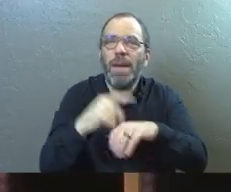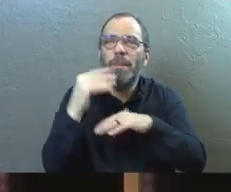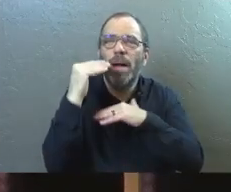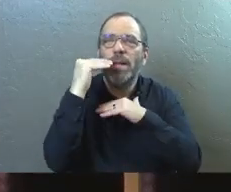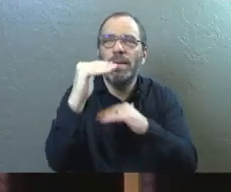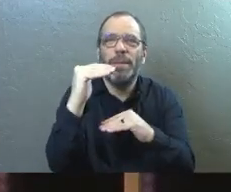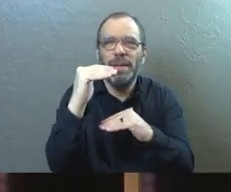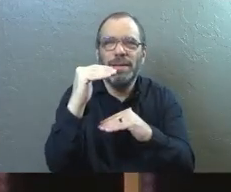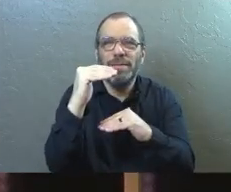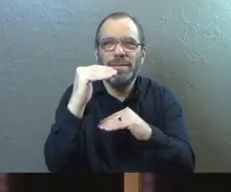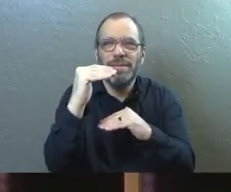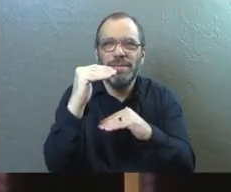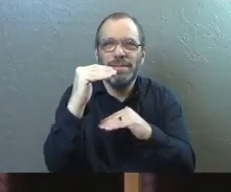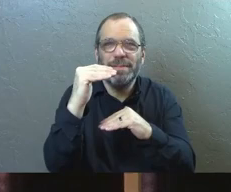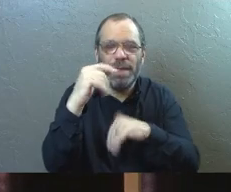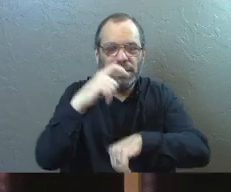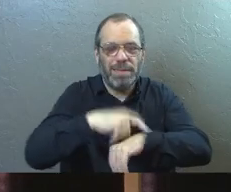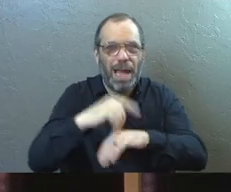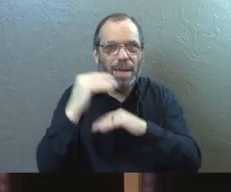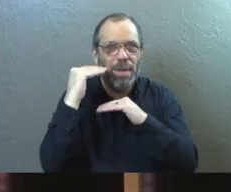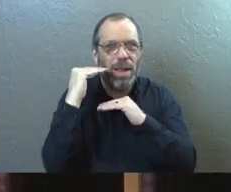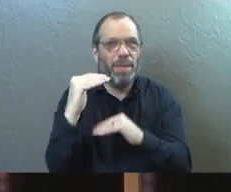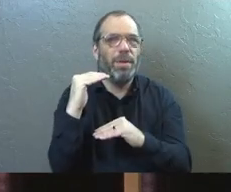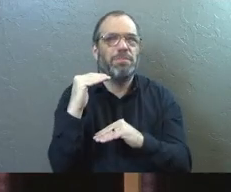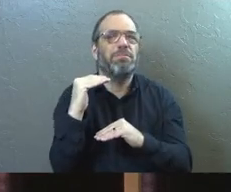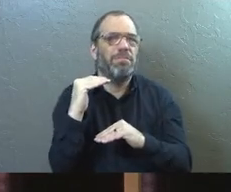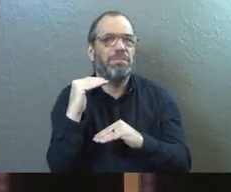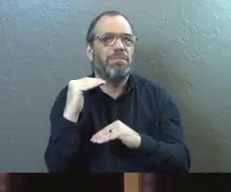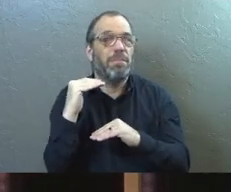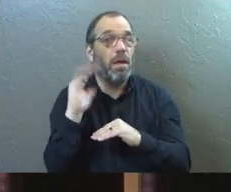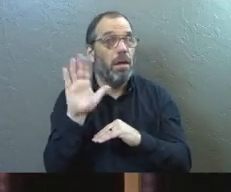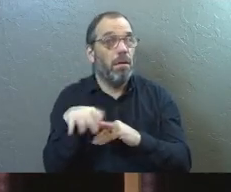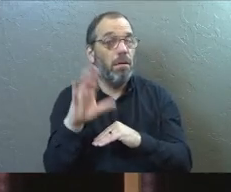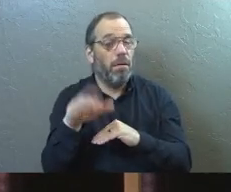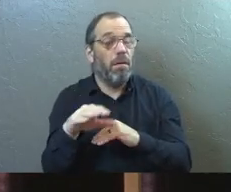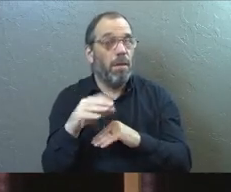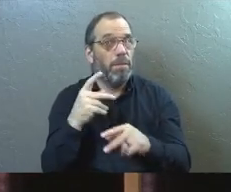And that time is not unlimited. Be careful.